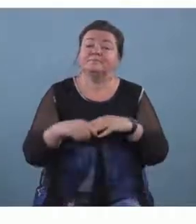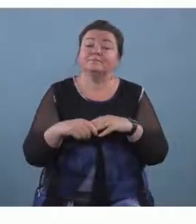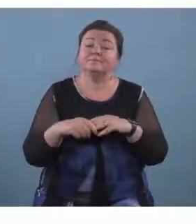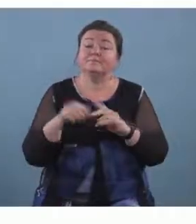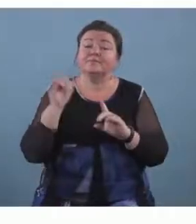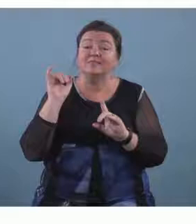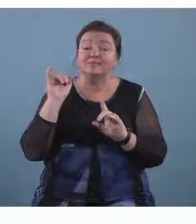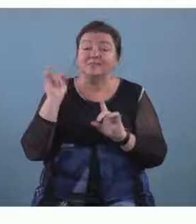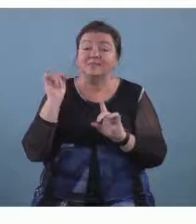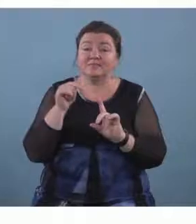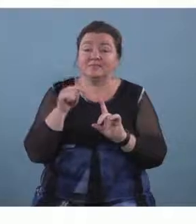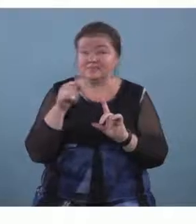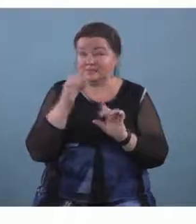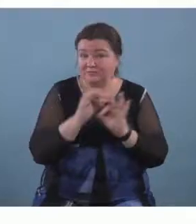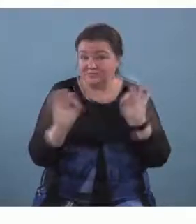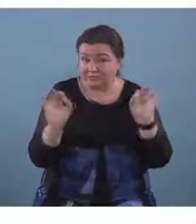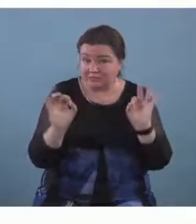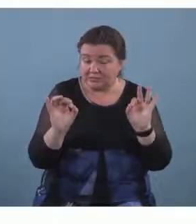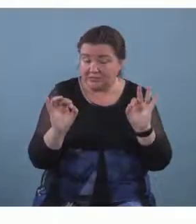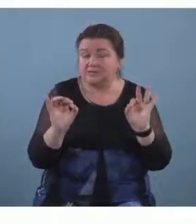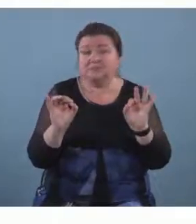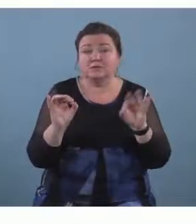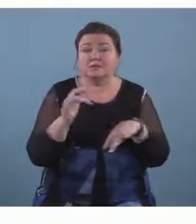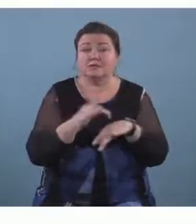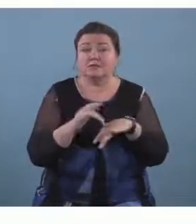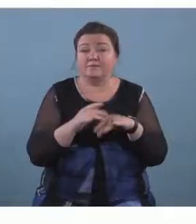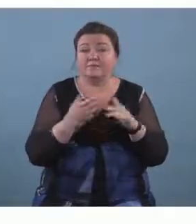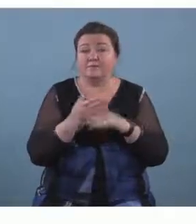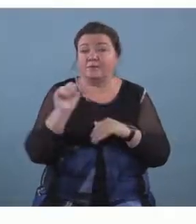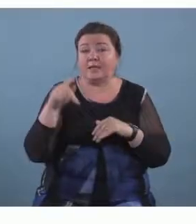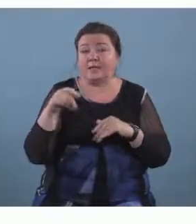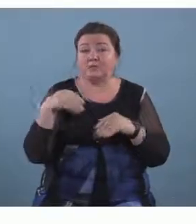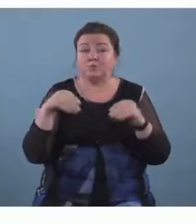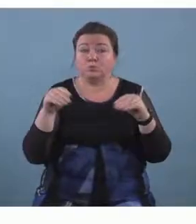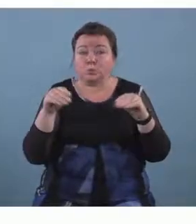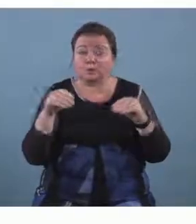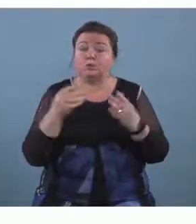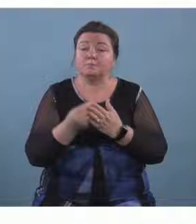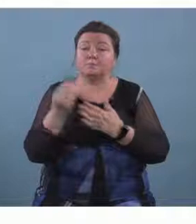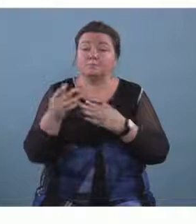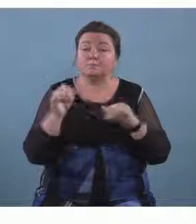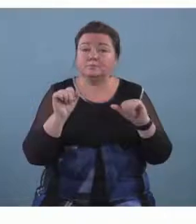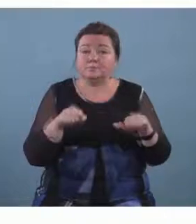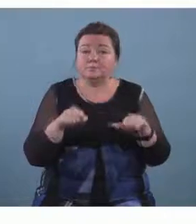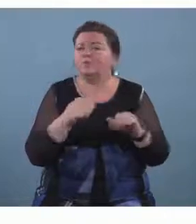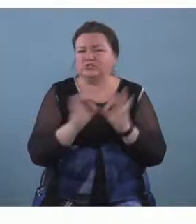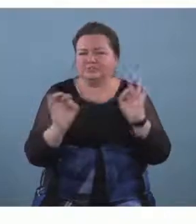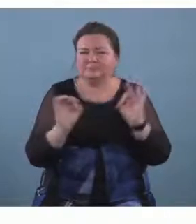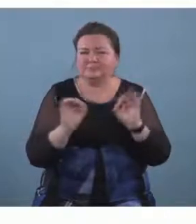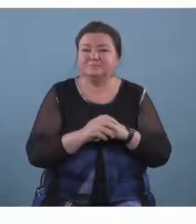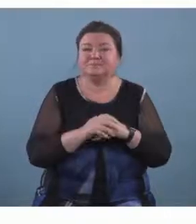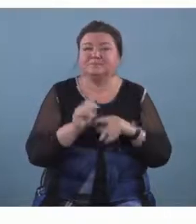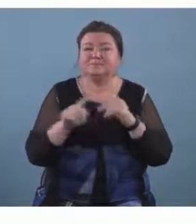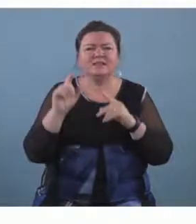is free uh available on the app store um which can be used with the apple